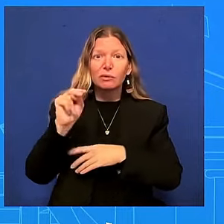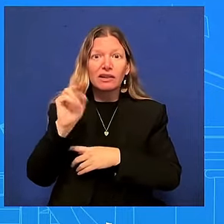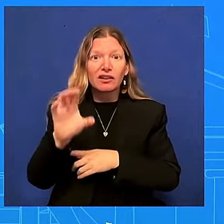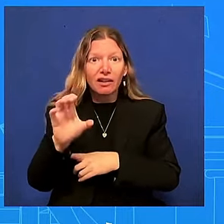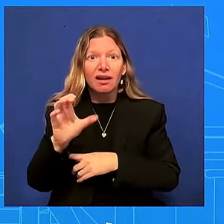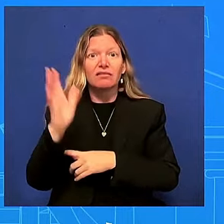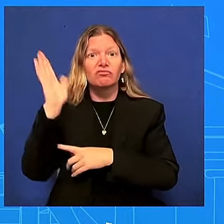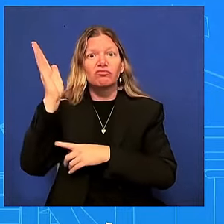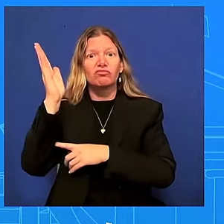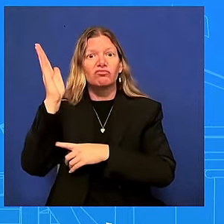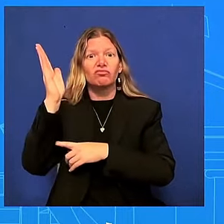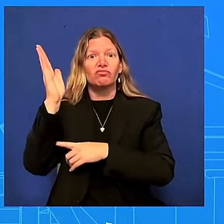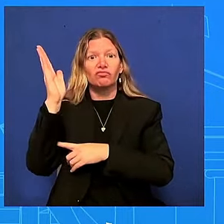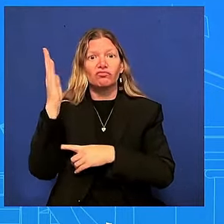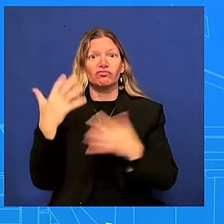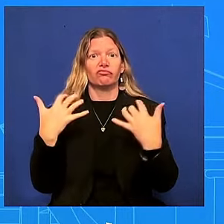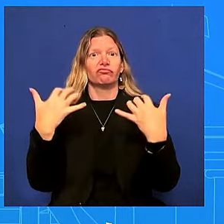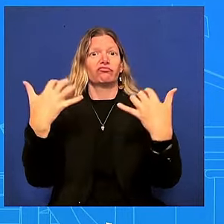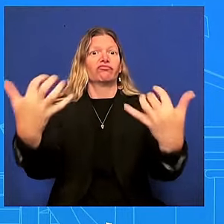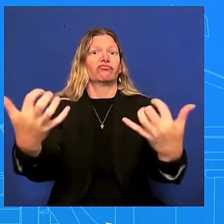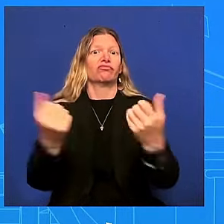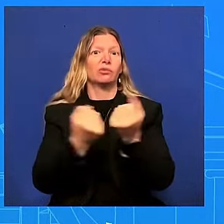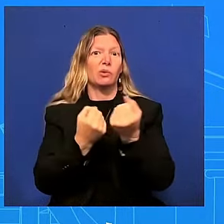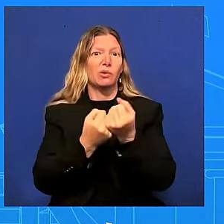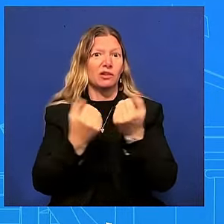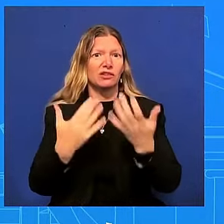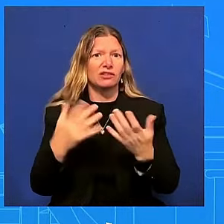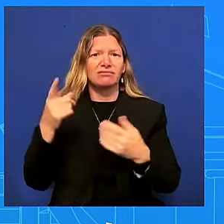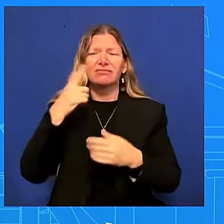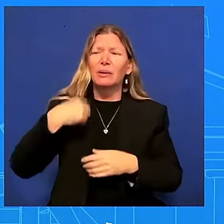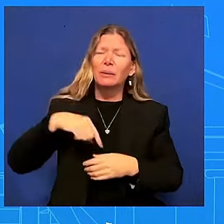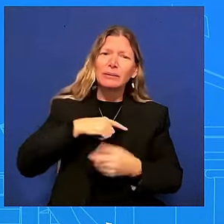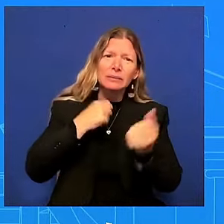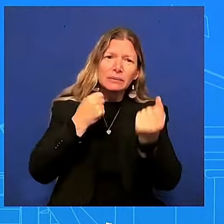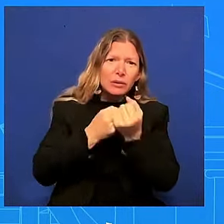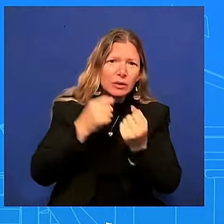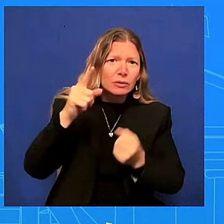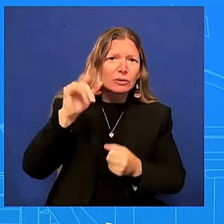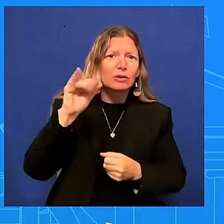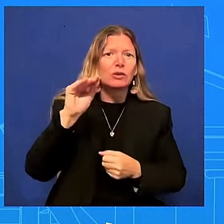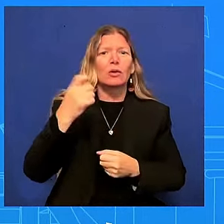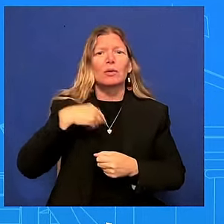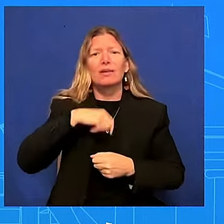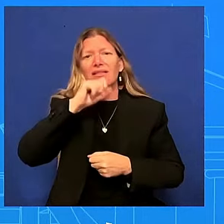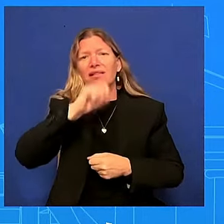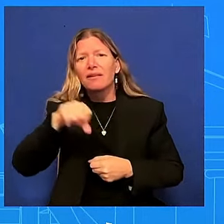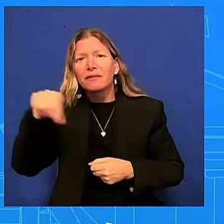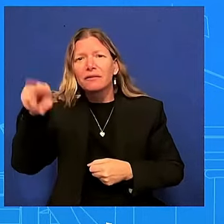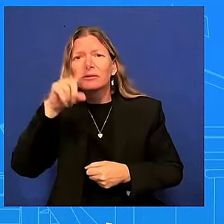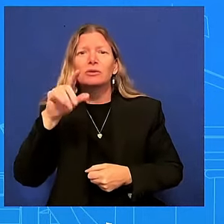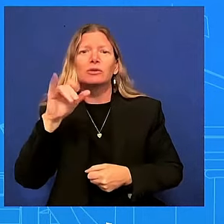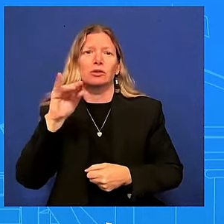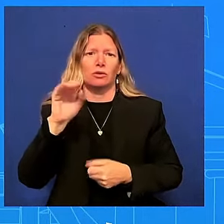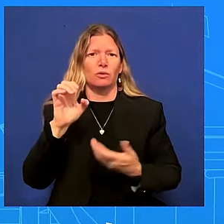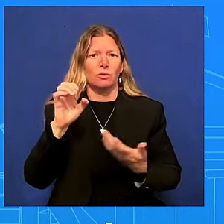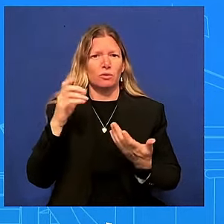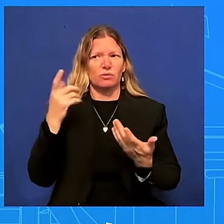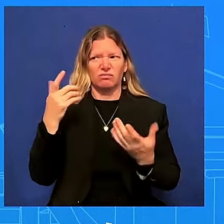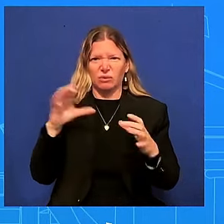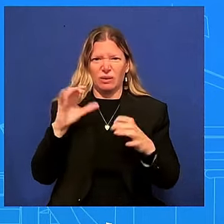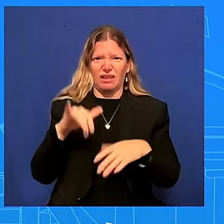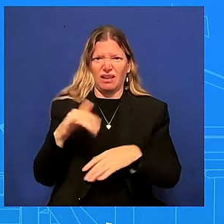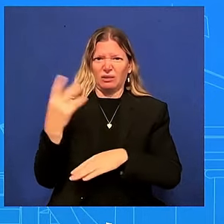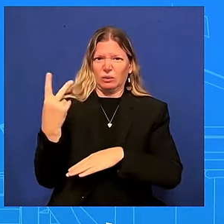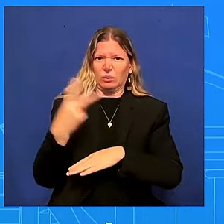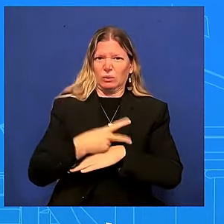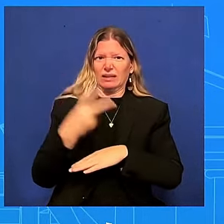love you joe and so he was able to do that in those two and a half days or so after the debate he went to four